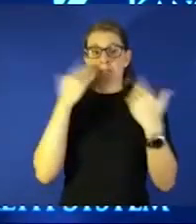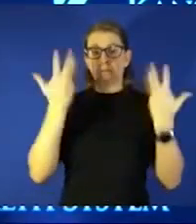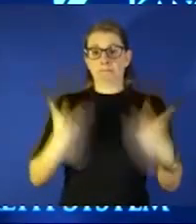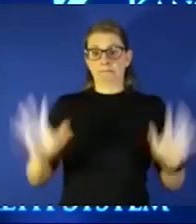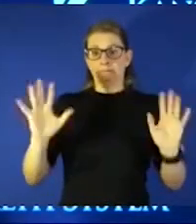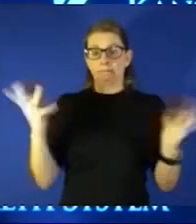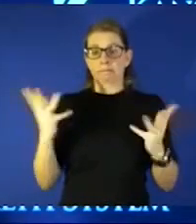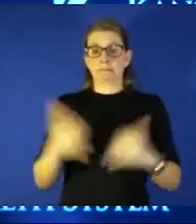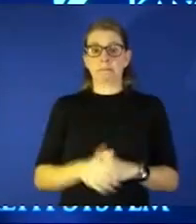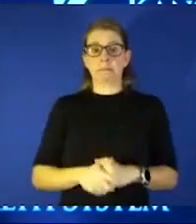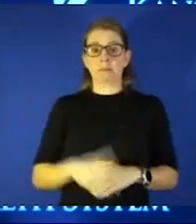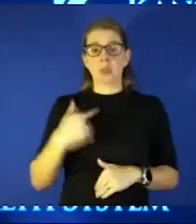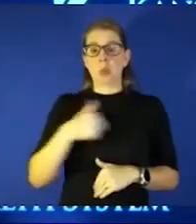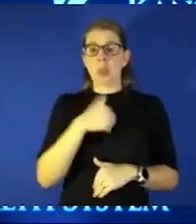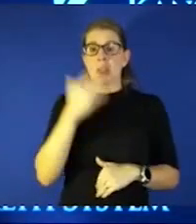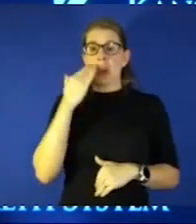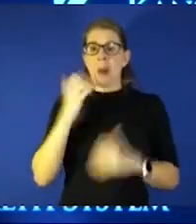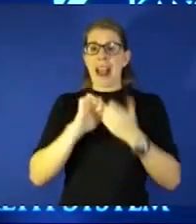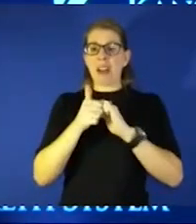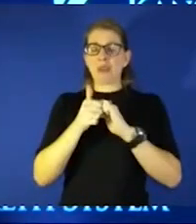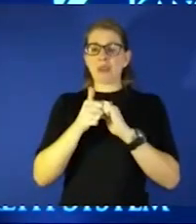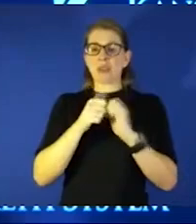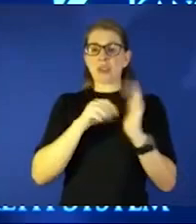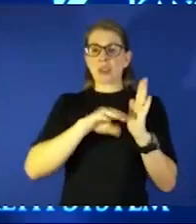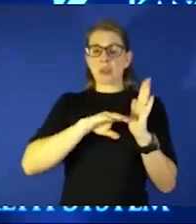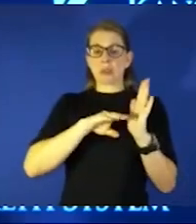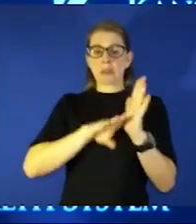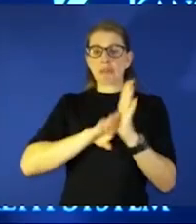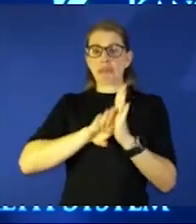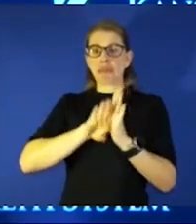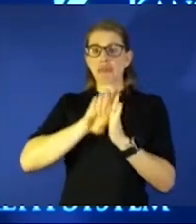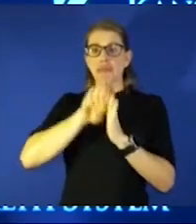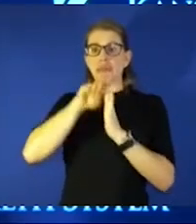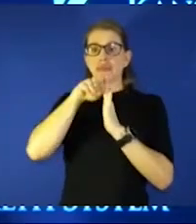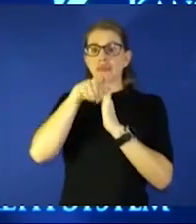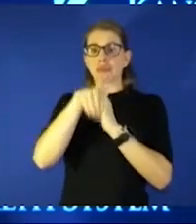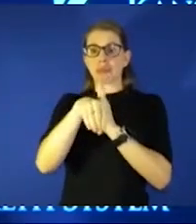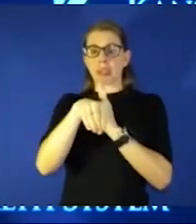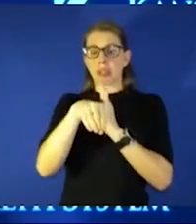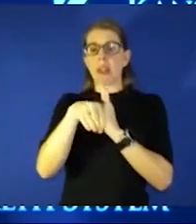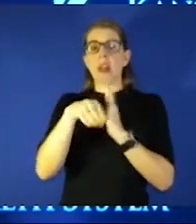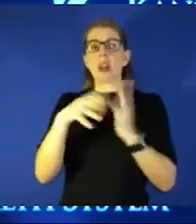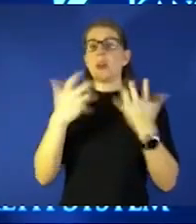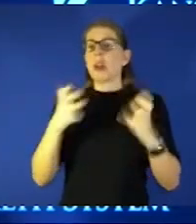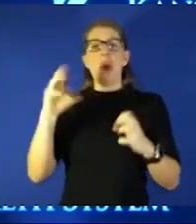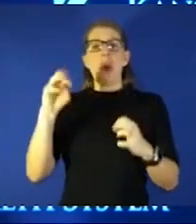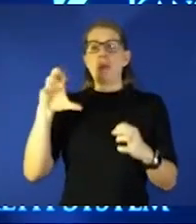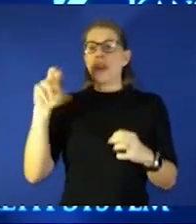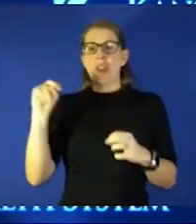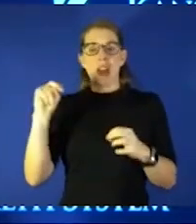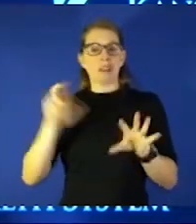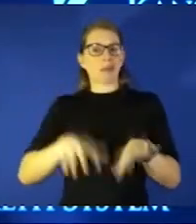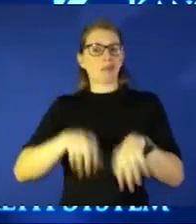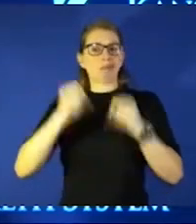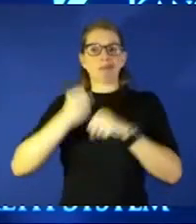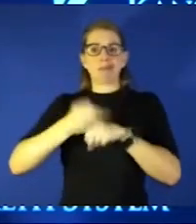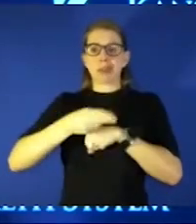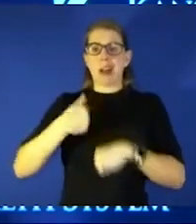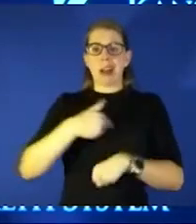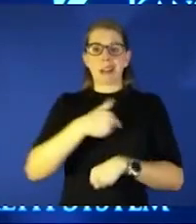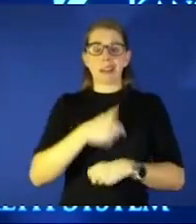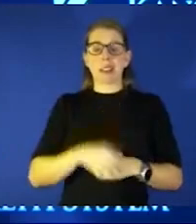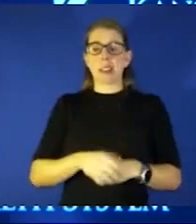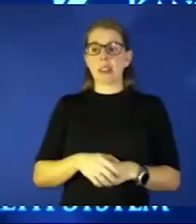how to bend the curve what we don't want to have is have Omicron bend us it appears to be two to four times more